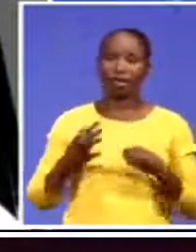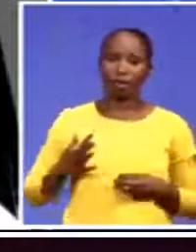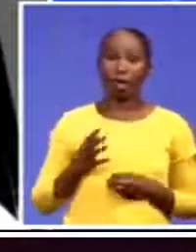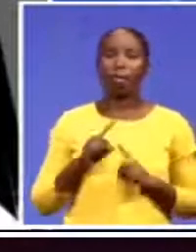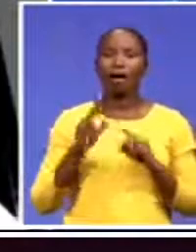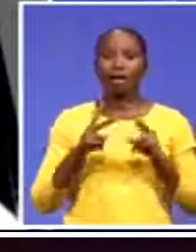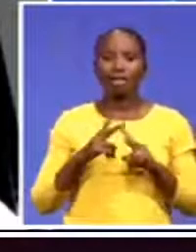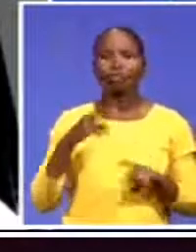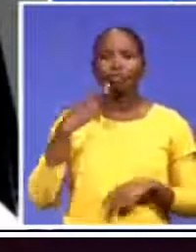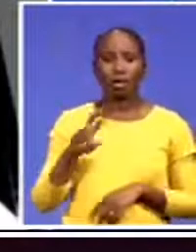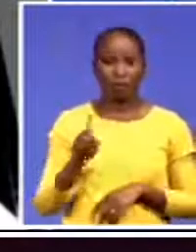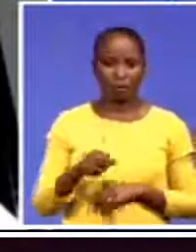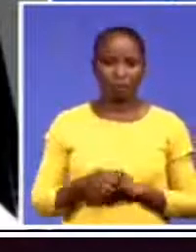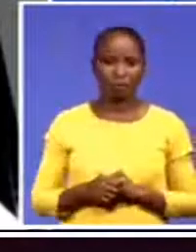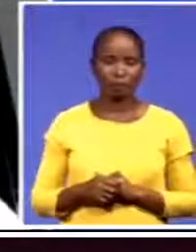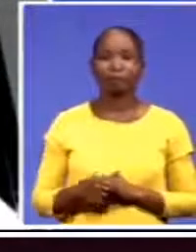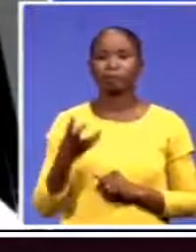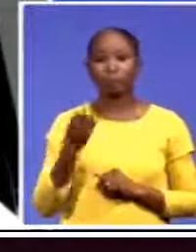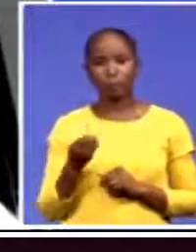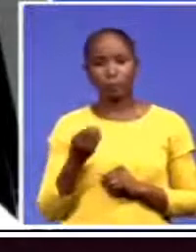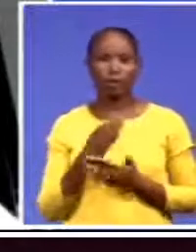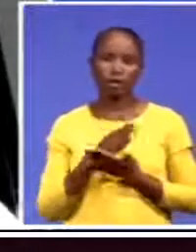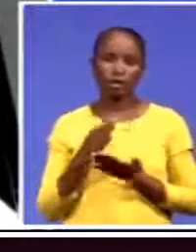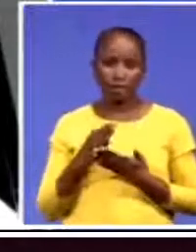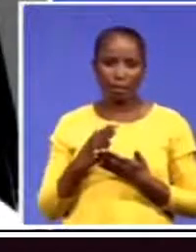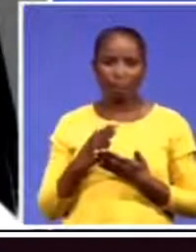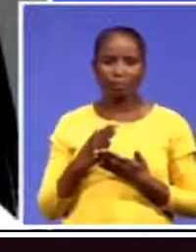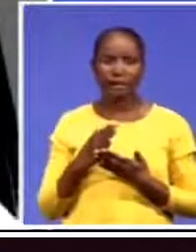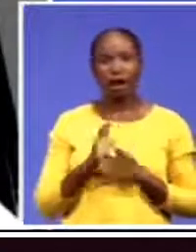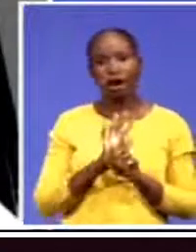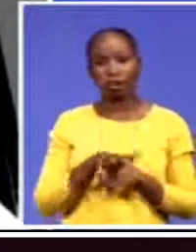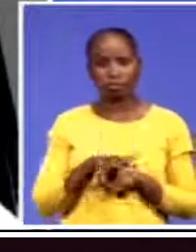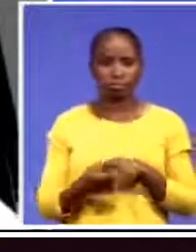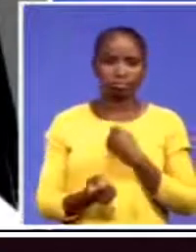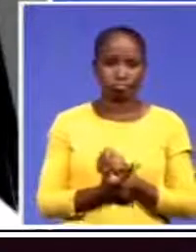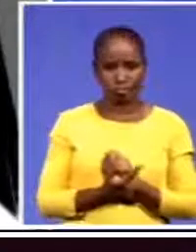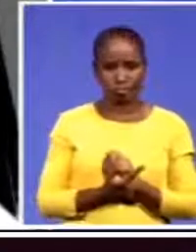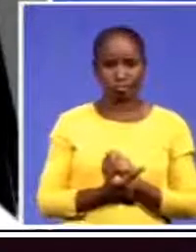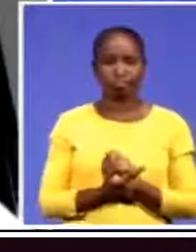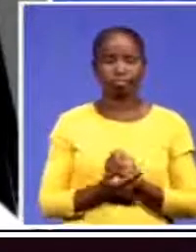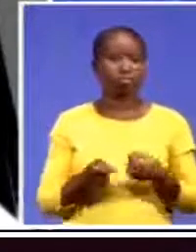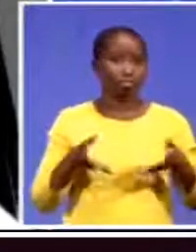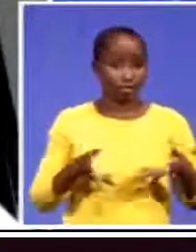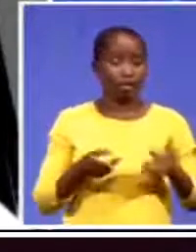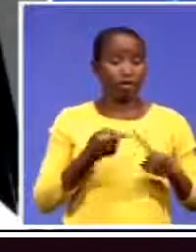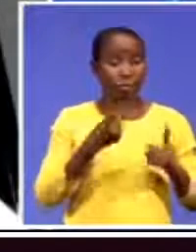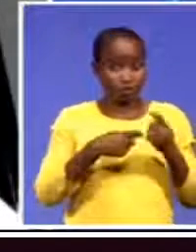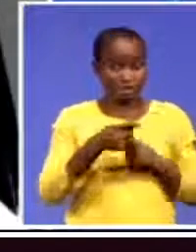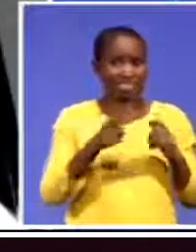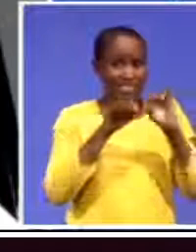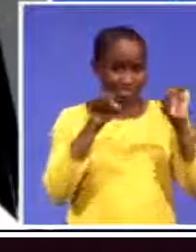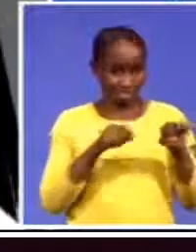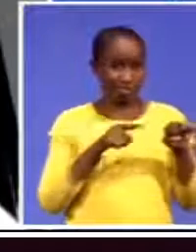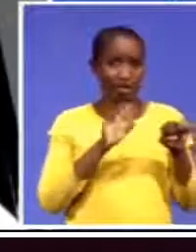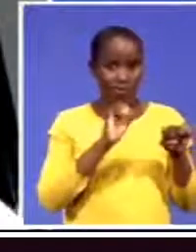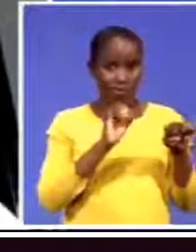inequities and some discrimination that's historic that takes place in our trading system. And we at the African Union Continental Business